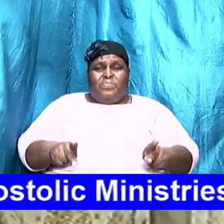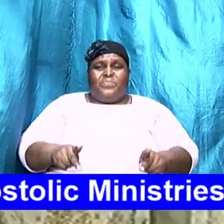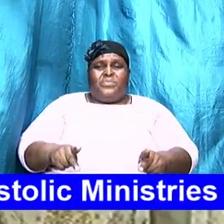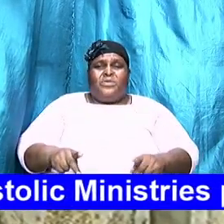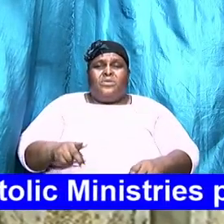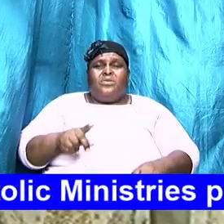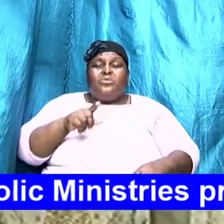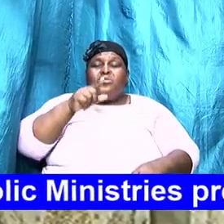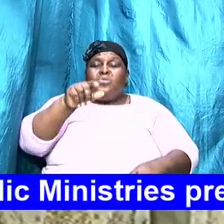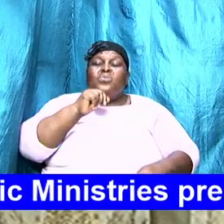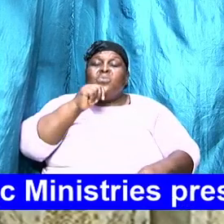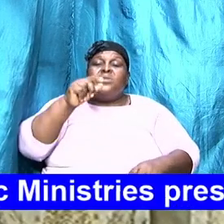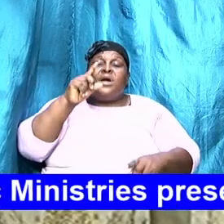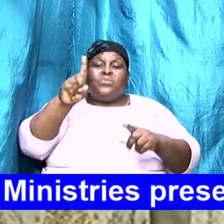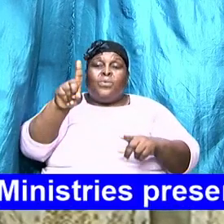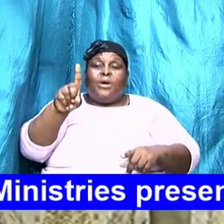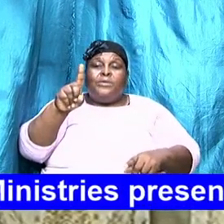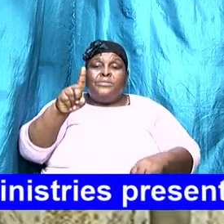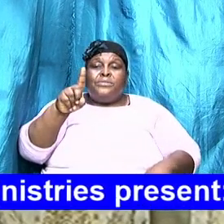not one